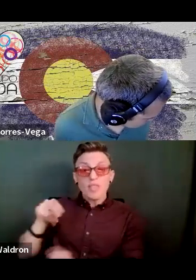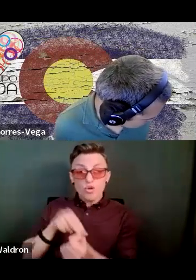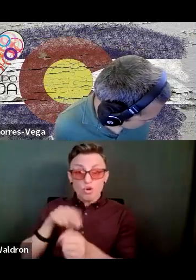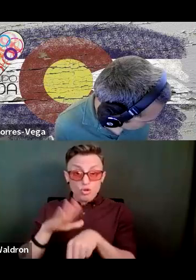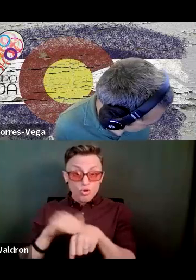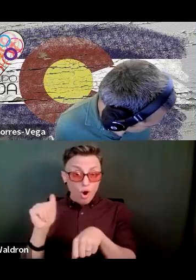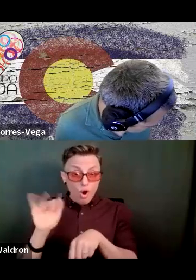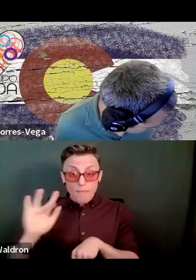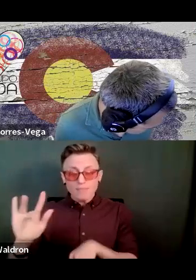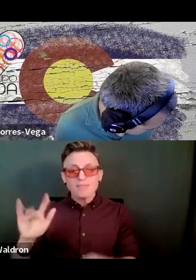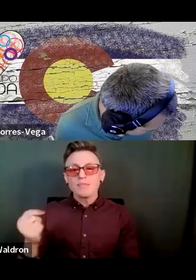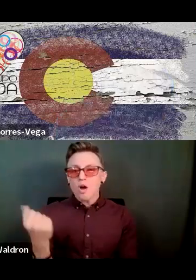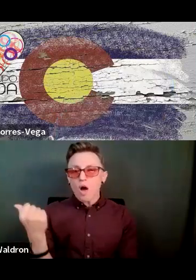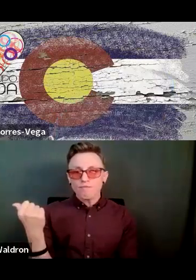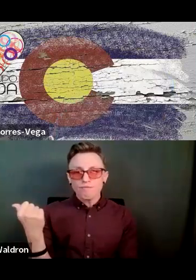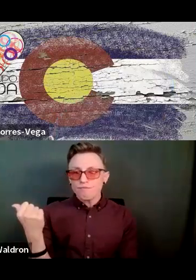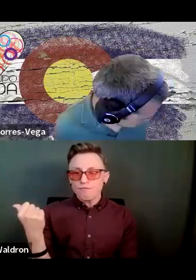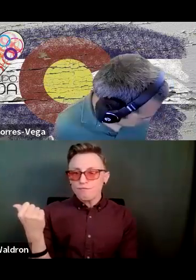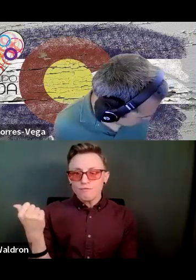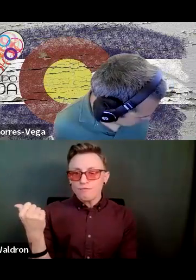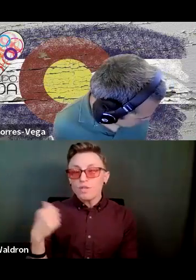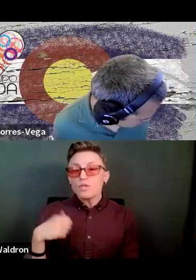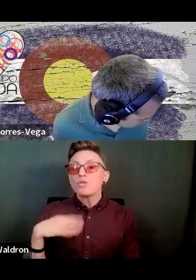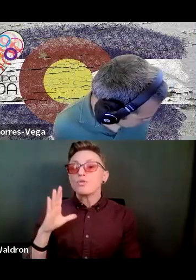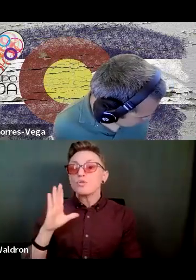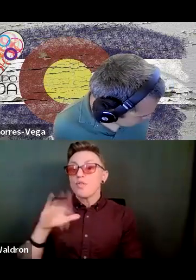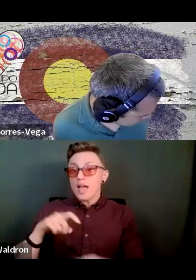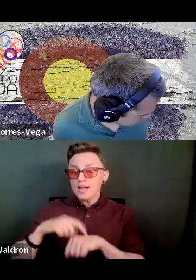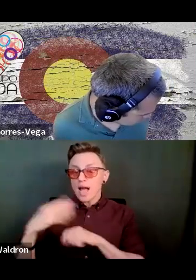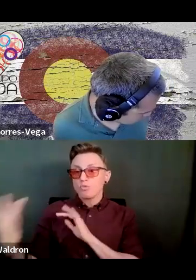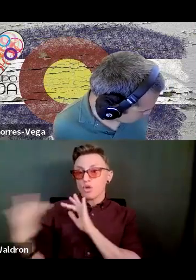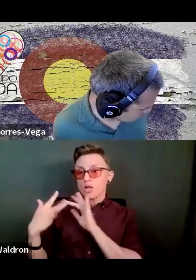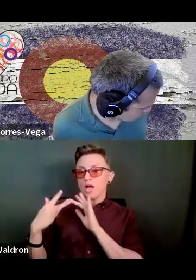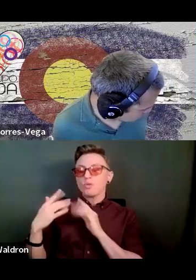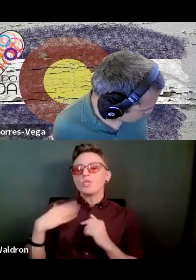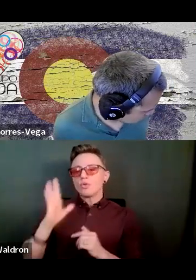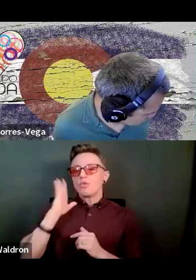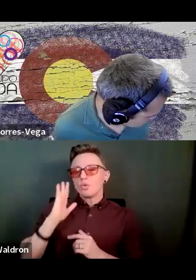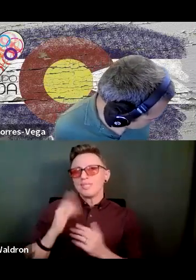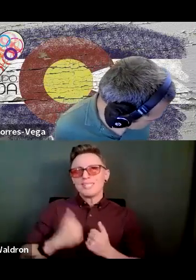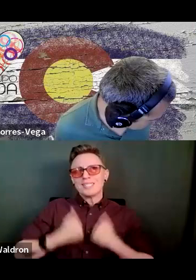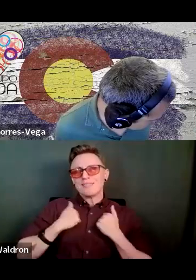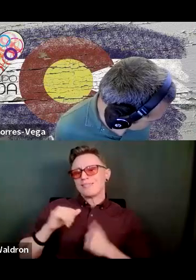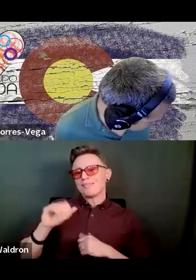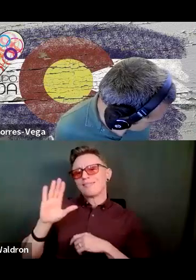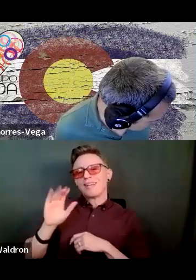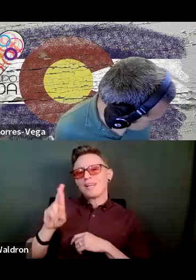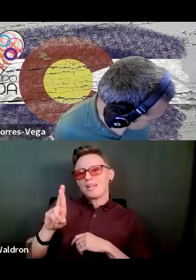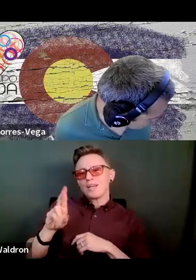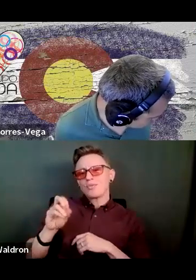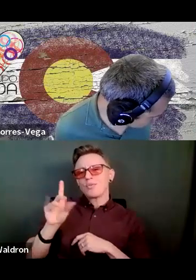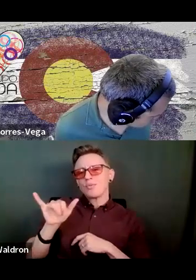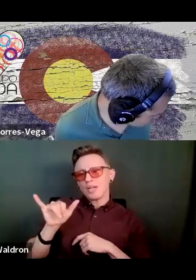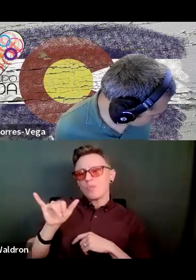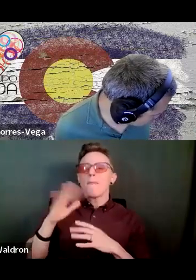So by the time she, we got, she got ahold of us at that time, we lived in Southeastern Colorado, about in Rocky Forks, about an hour